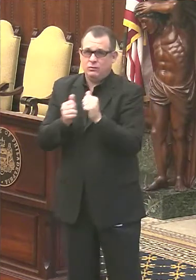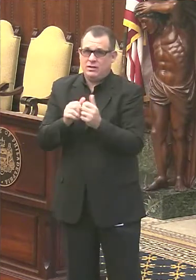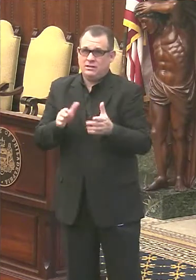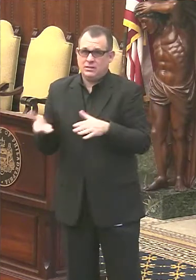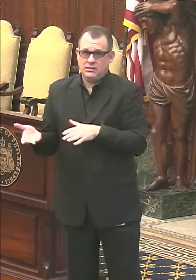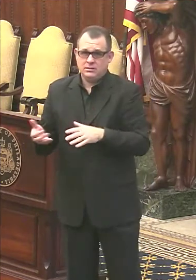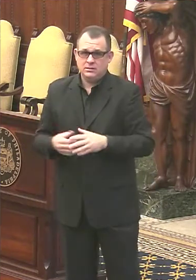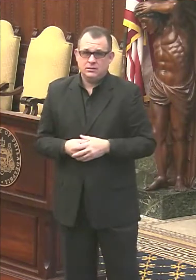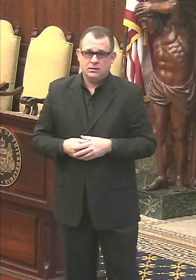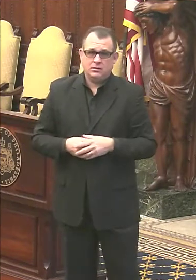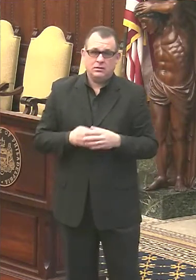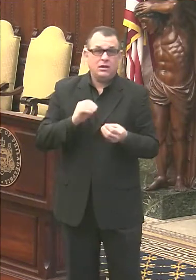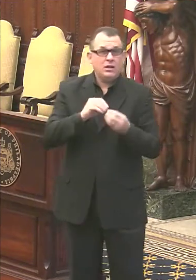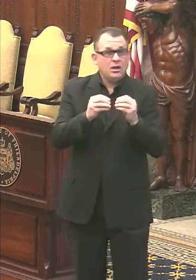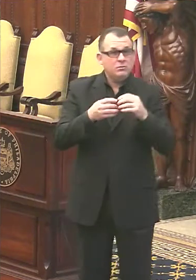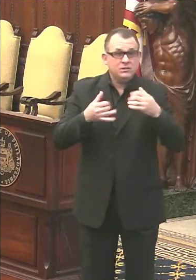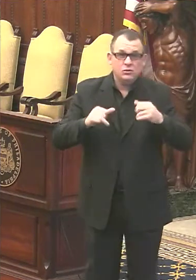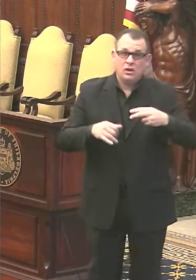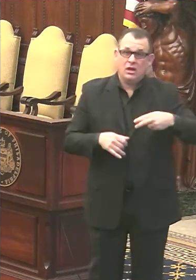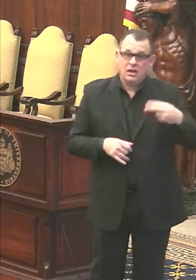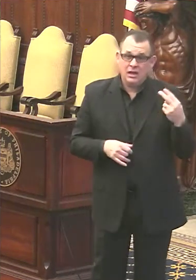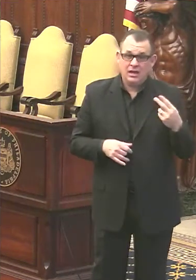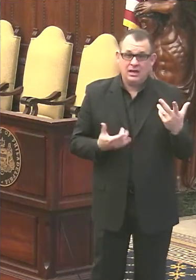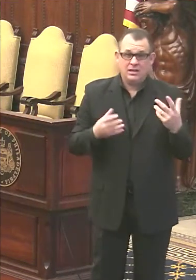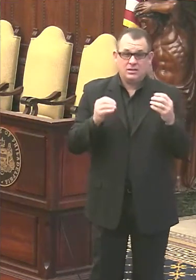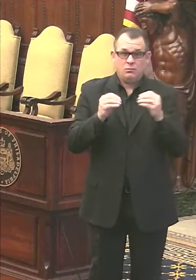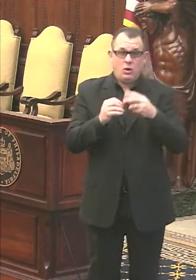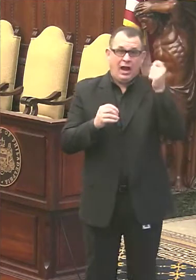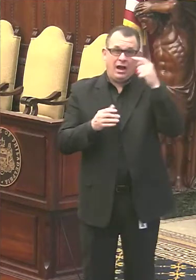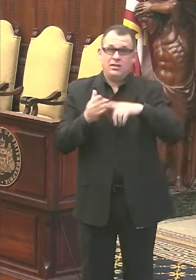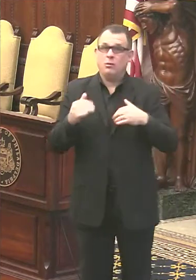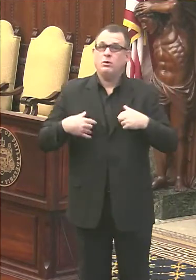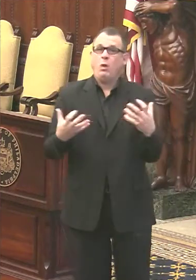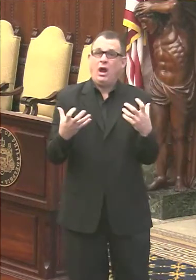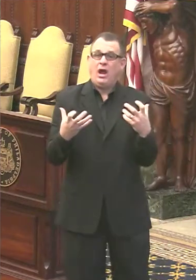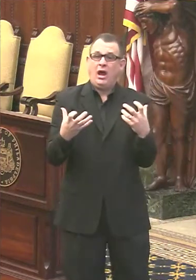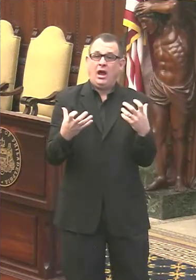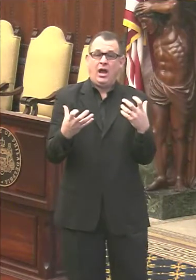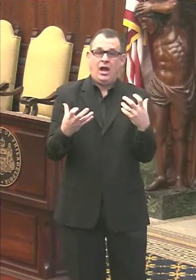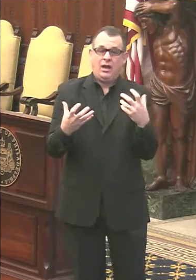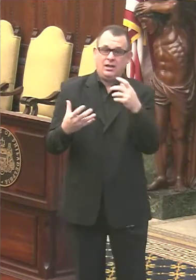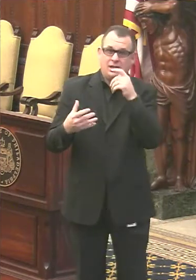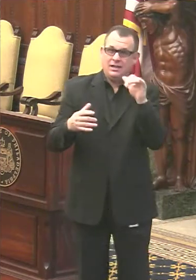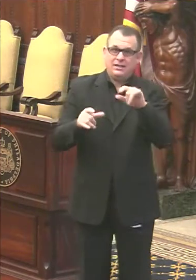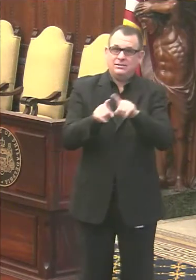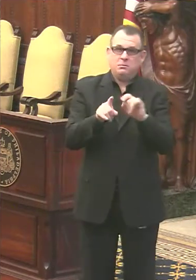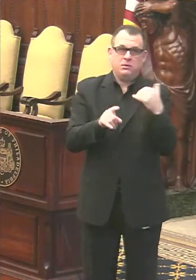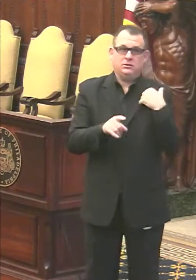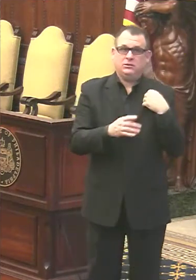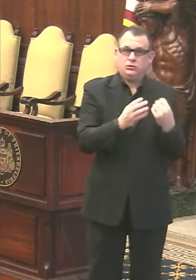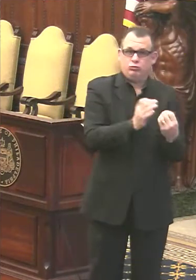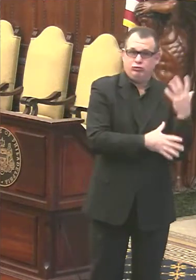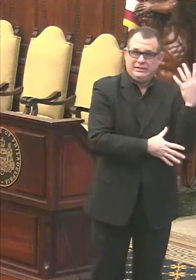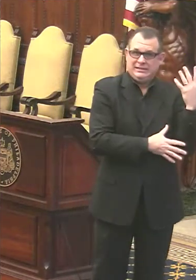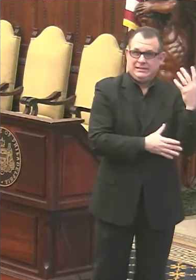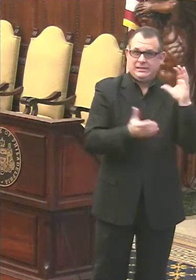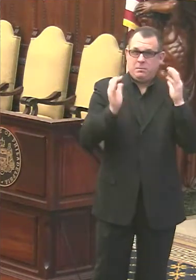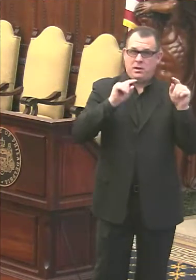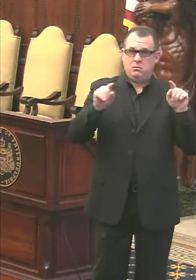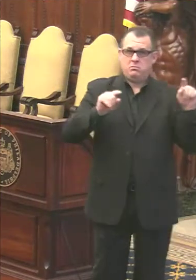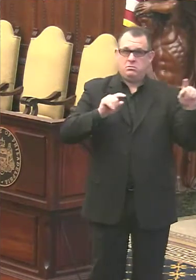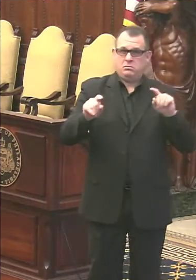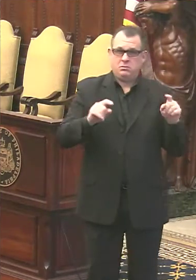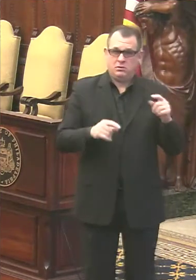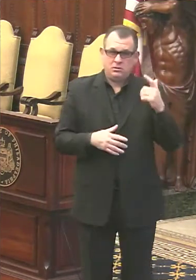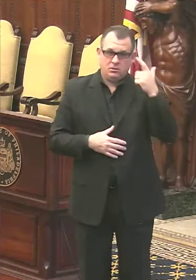week are still very high, much higher than we want them to be. Not as high as we saw in the spring, but still very high, and that's because of the peak in cases we've seen with this